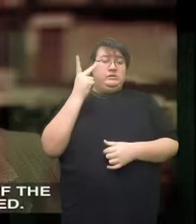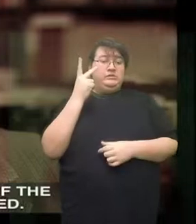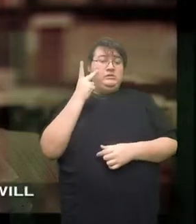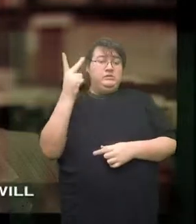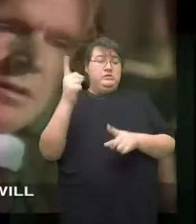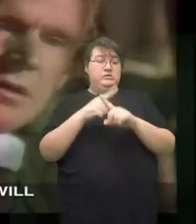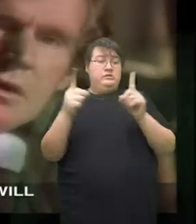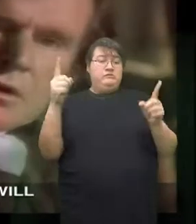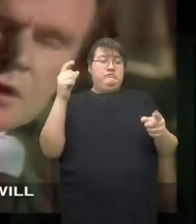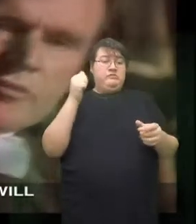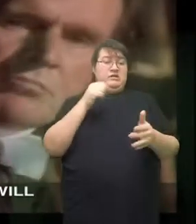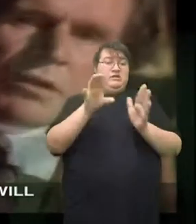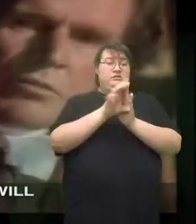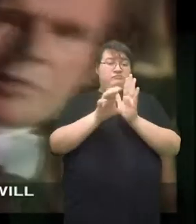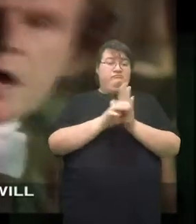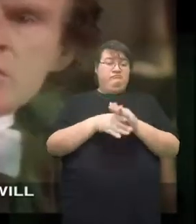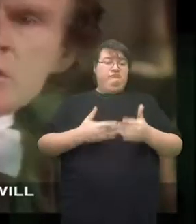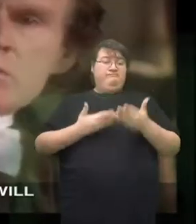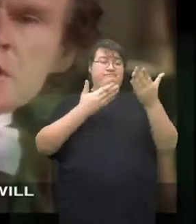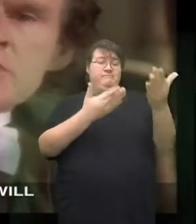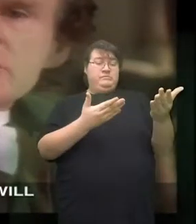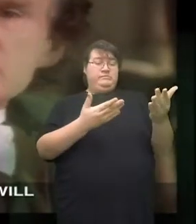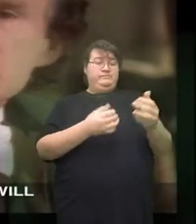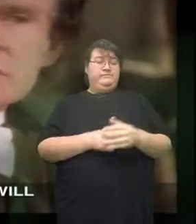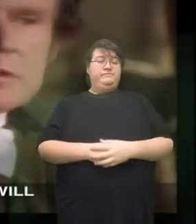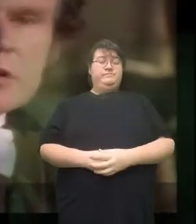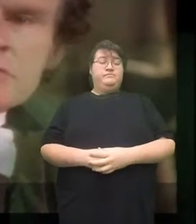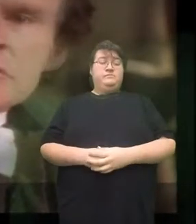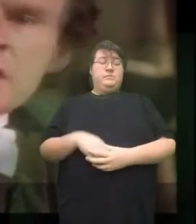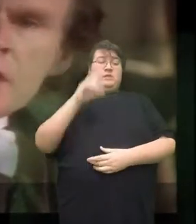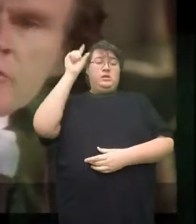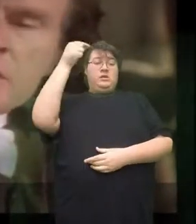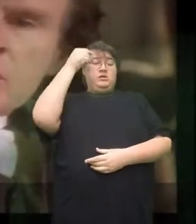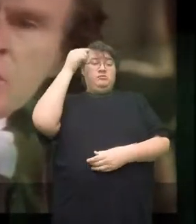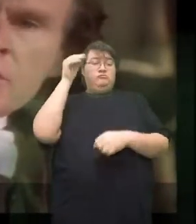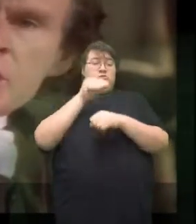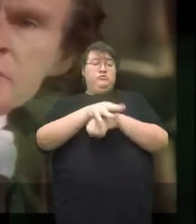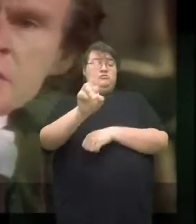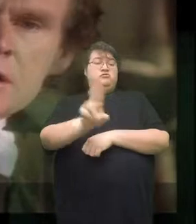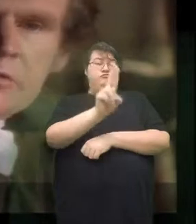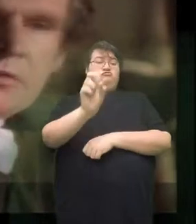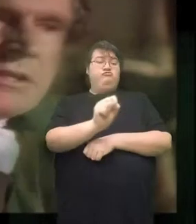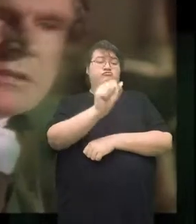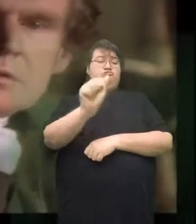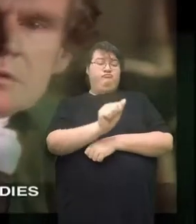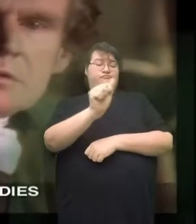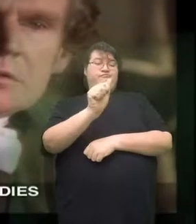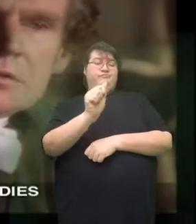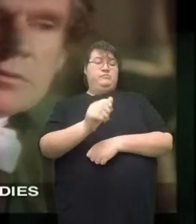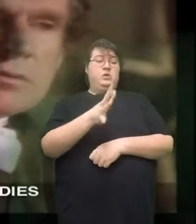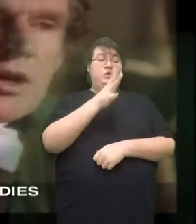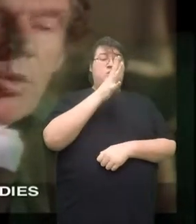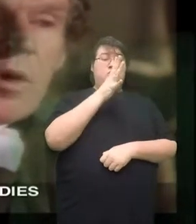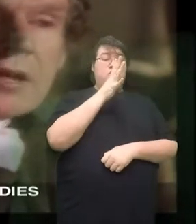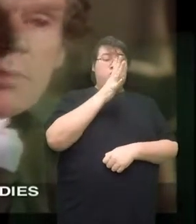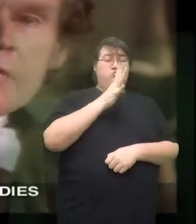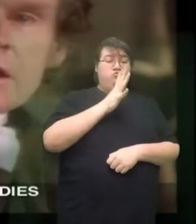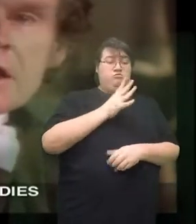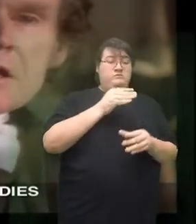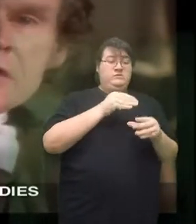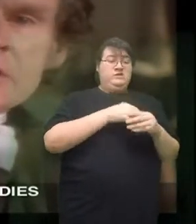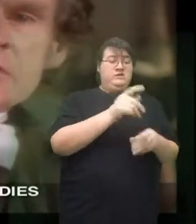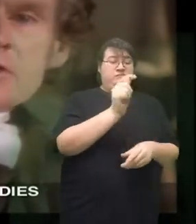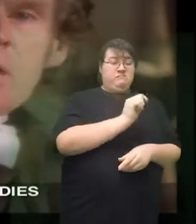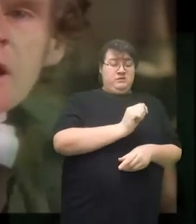proposed. Governmental power will introduce itself into every corner of the country. It will wait